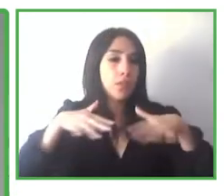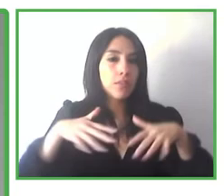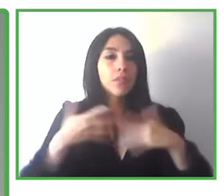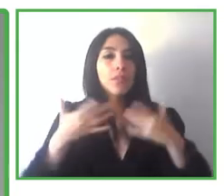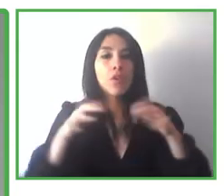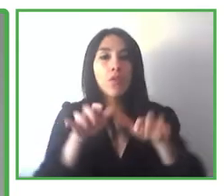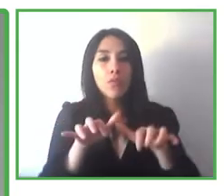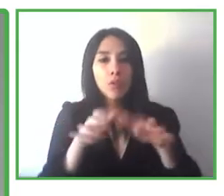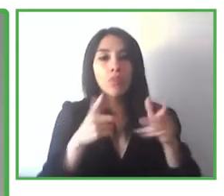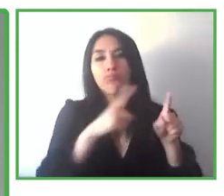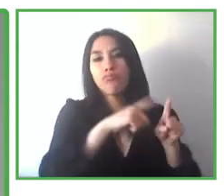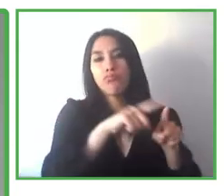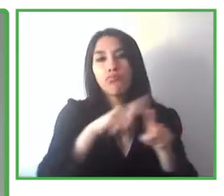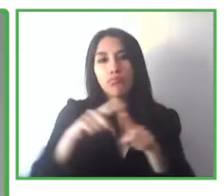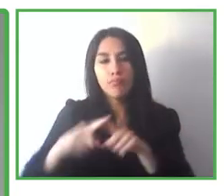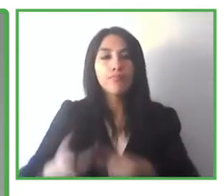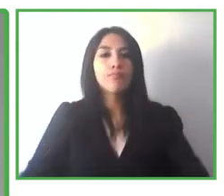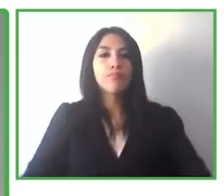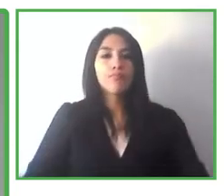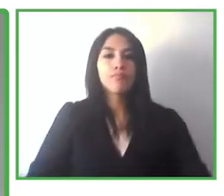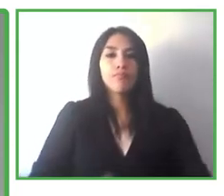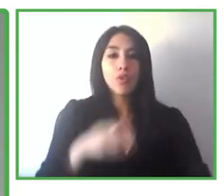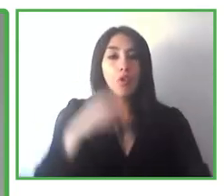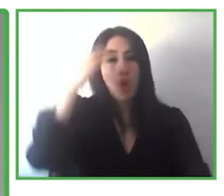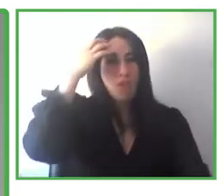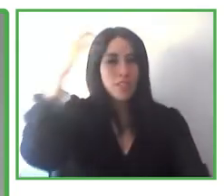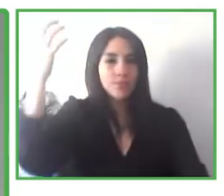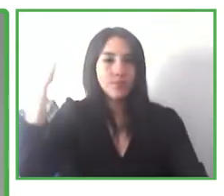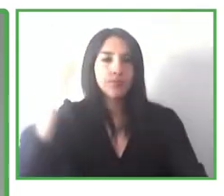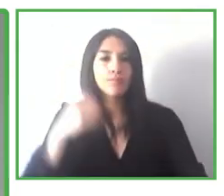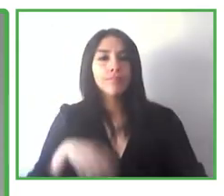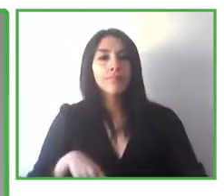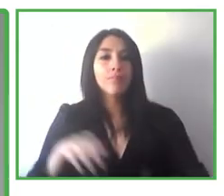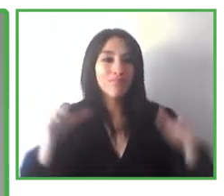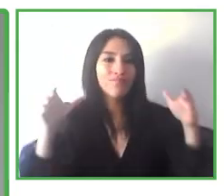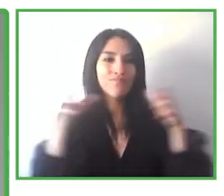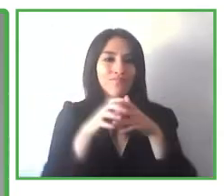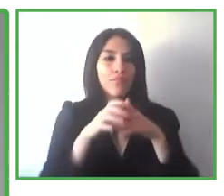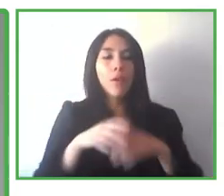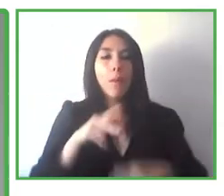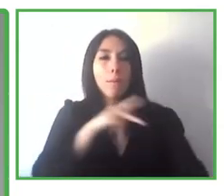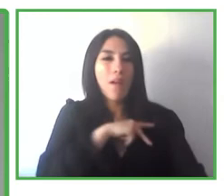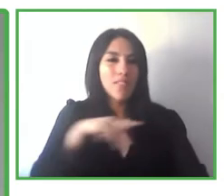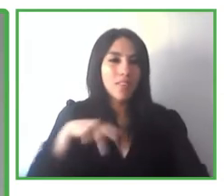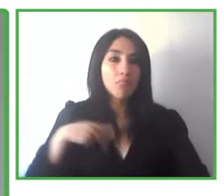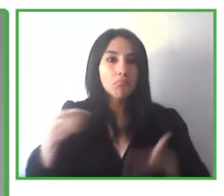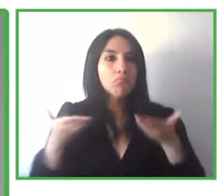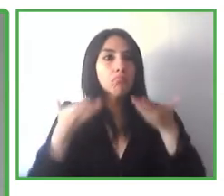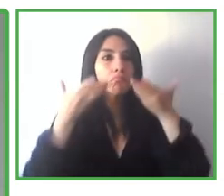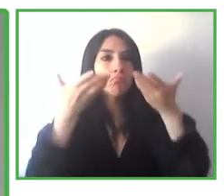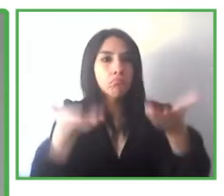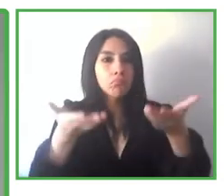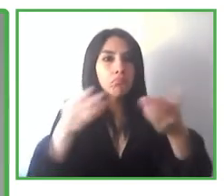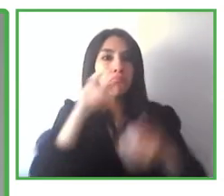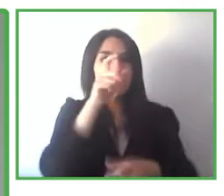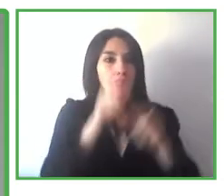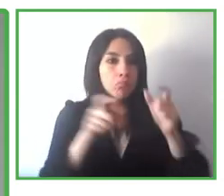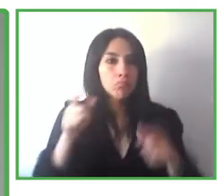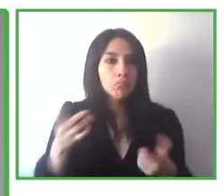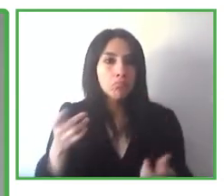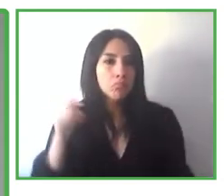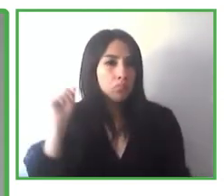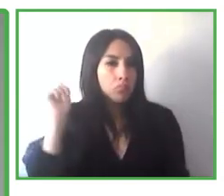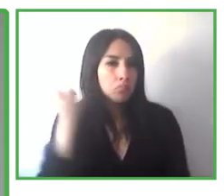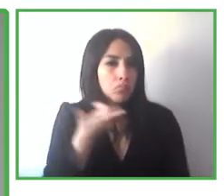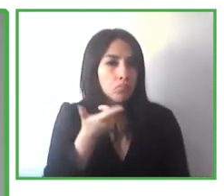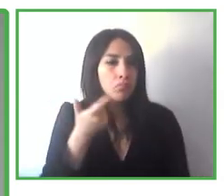products by the government or by the private sector that are made available for